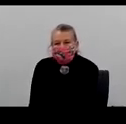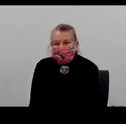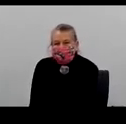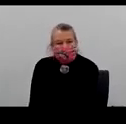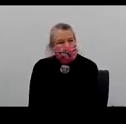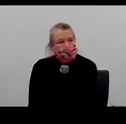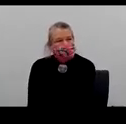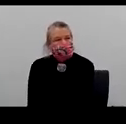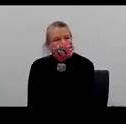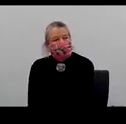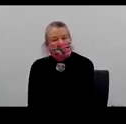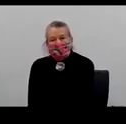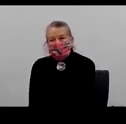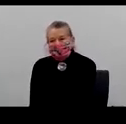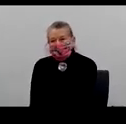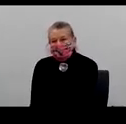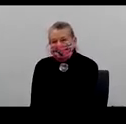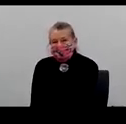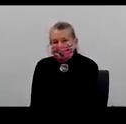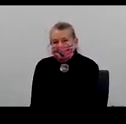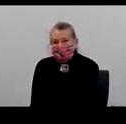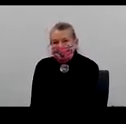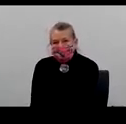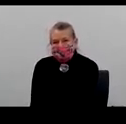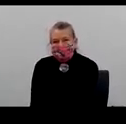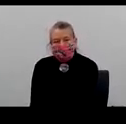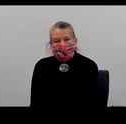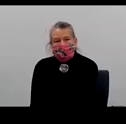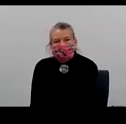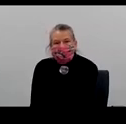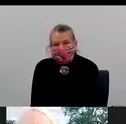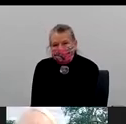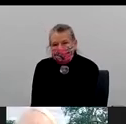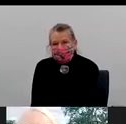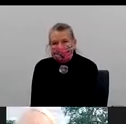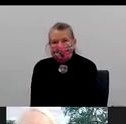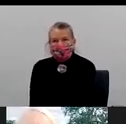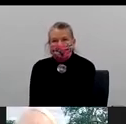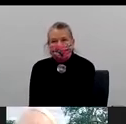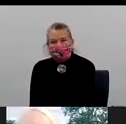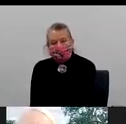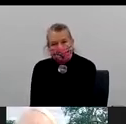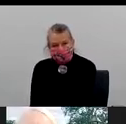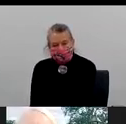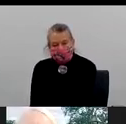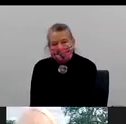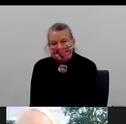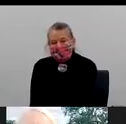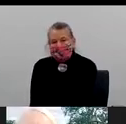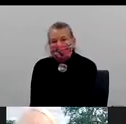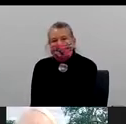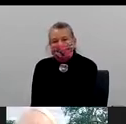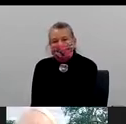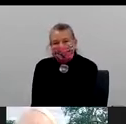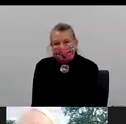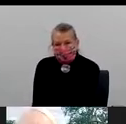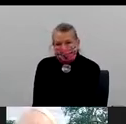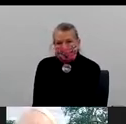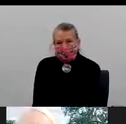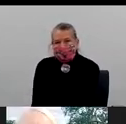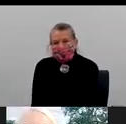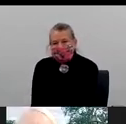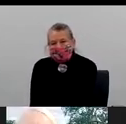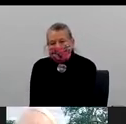excellent presentation. We're running a little short on time, so I would invite the audience if they have questions to email